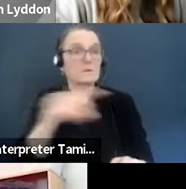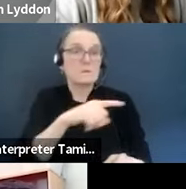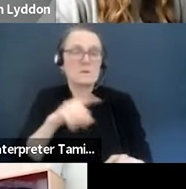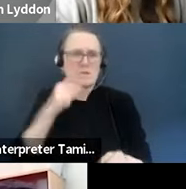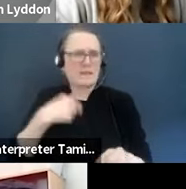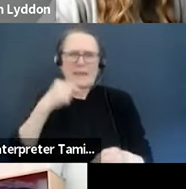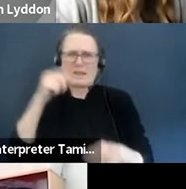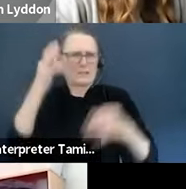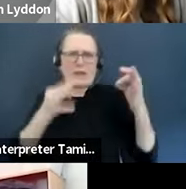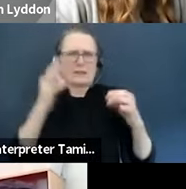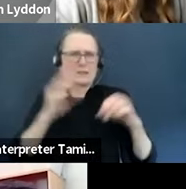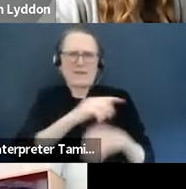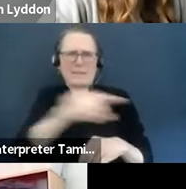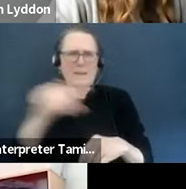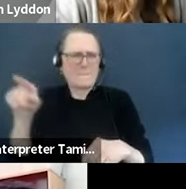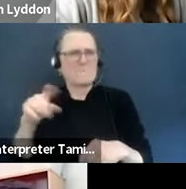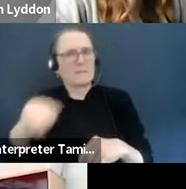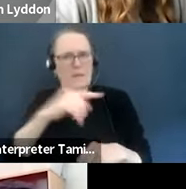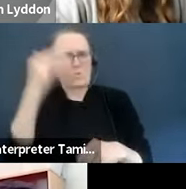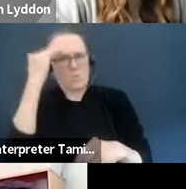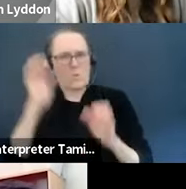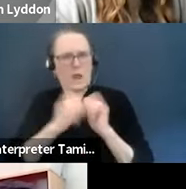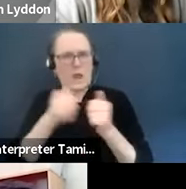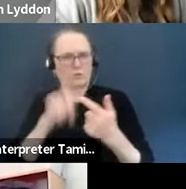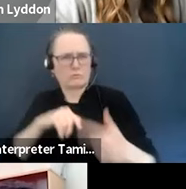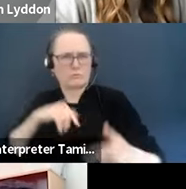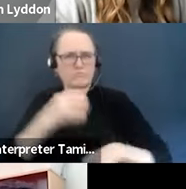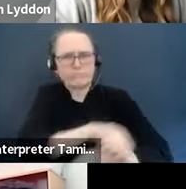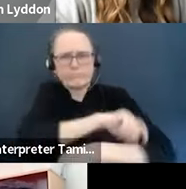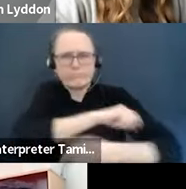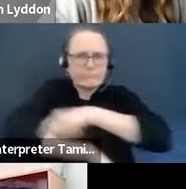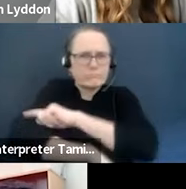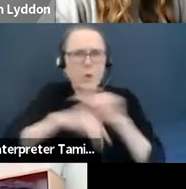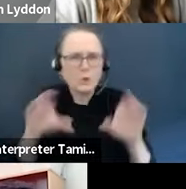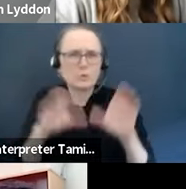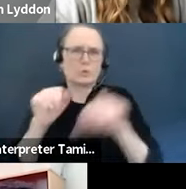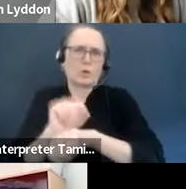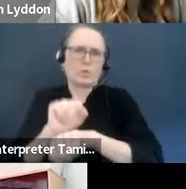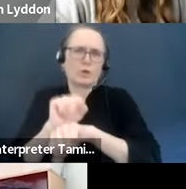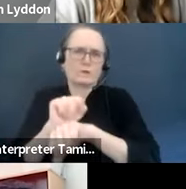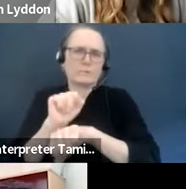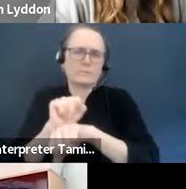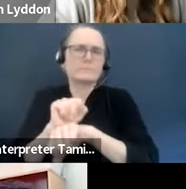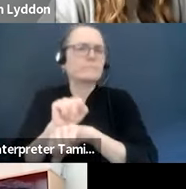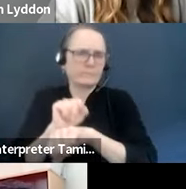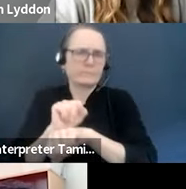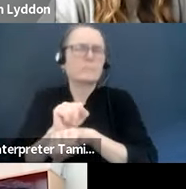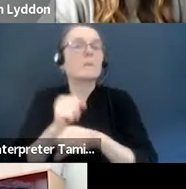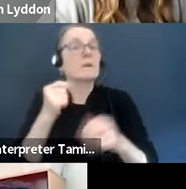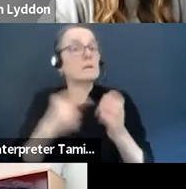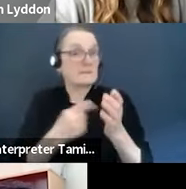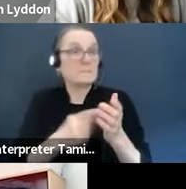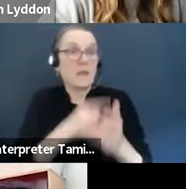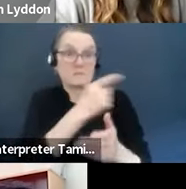fundraising or been inside, we all have had to deal with sometimes those funders that want to dictate what needs to happen with money